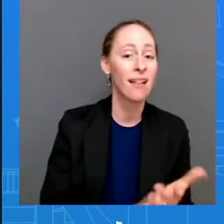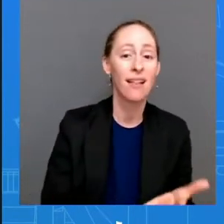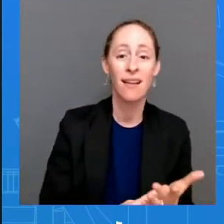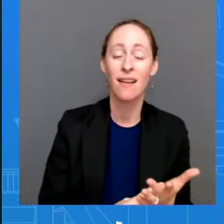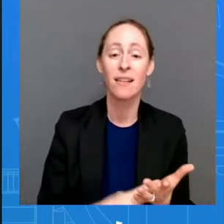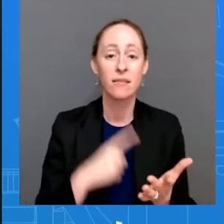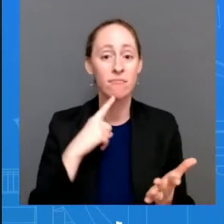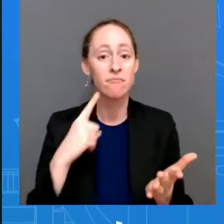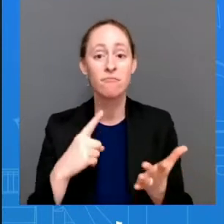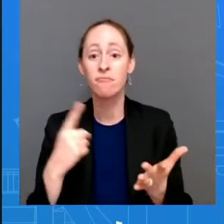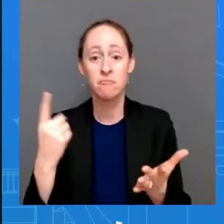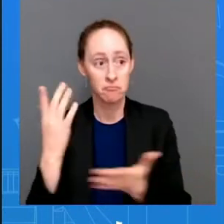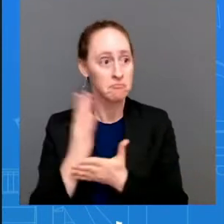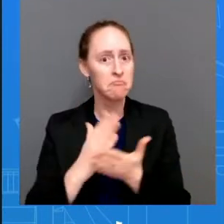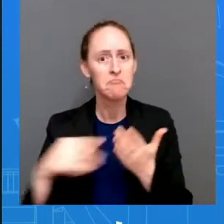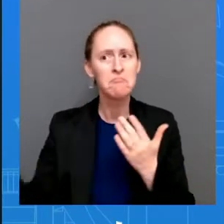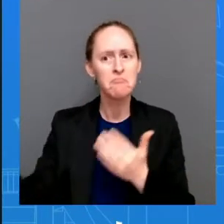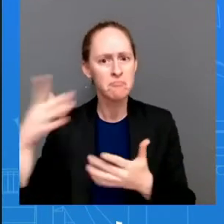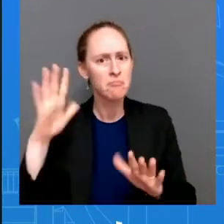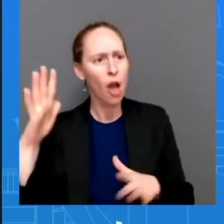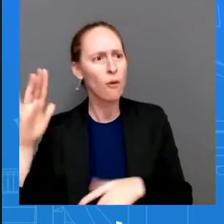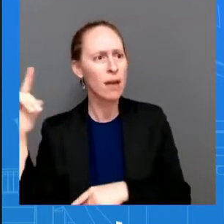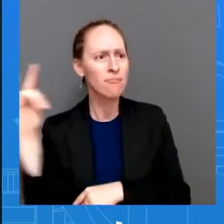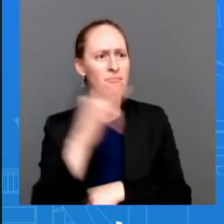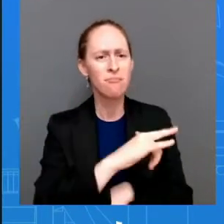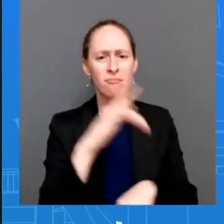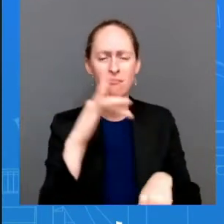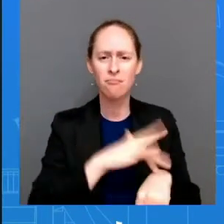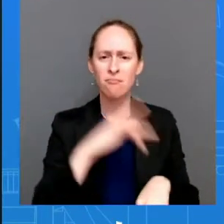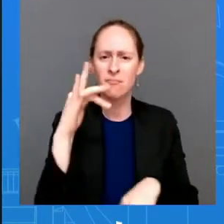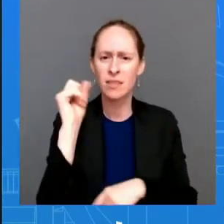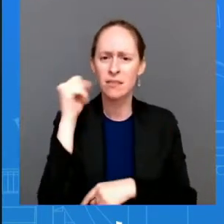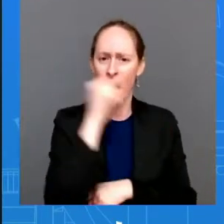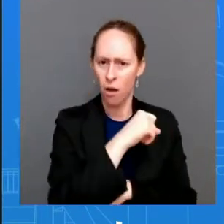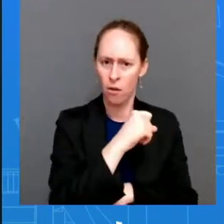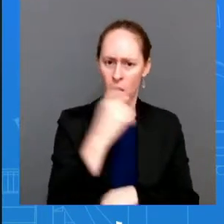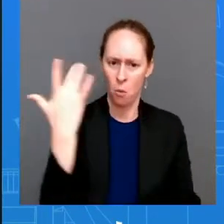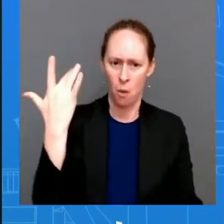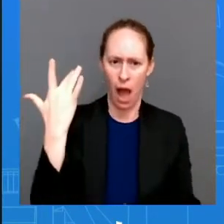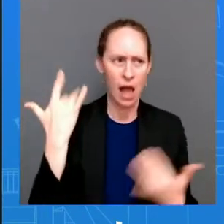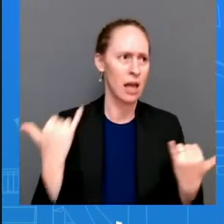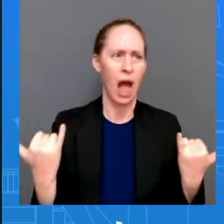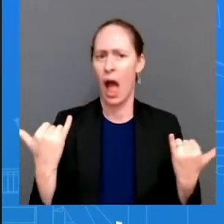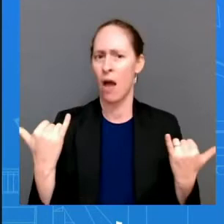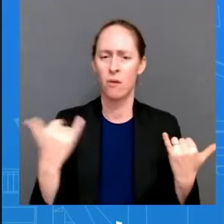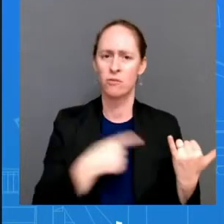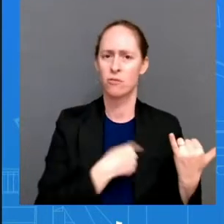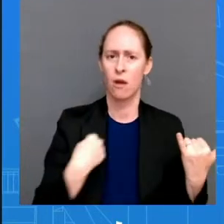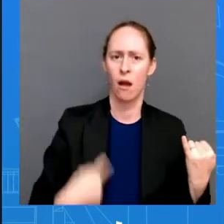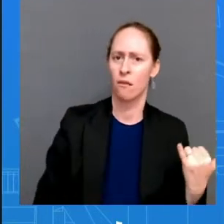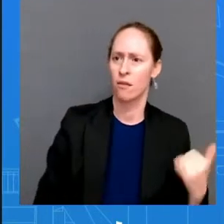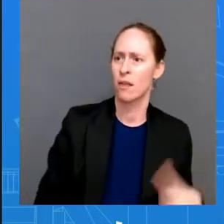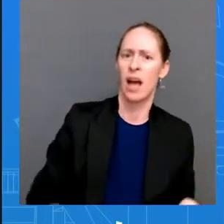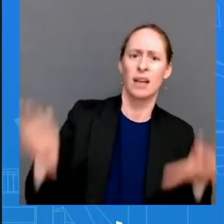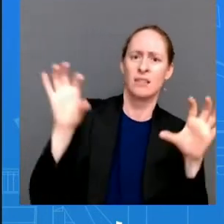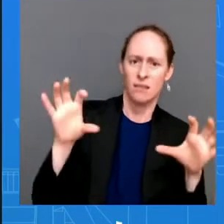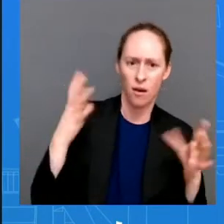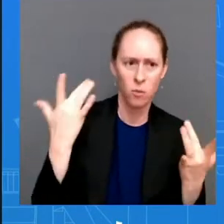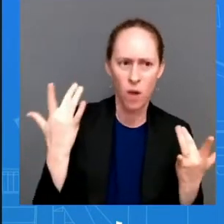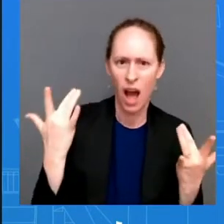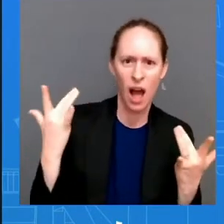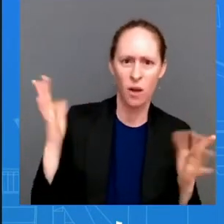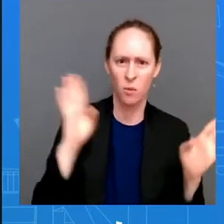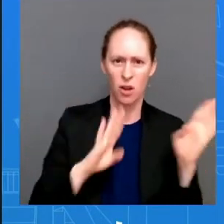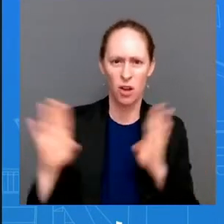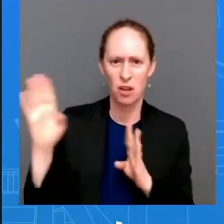no reason for beijing to turn this visit uh uh you know which is consistent with our policy into some sort of crisis or to use